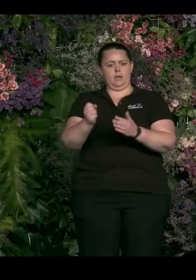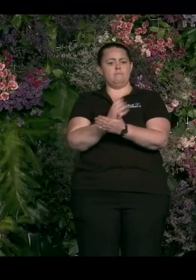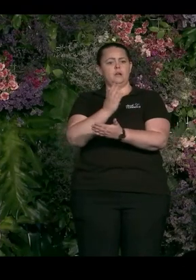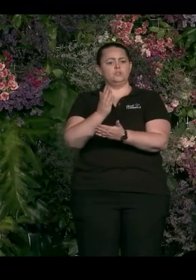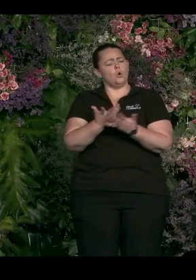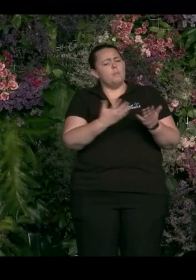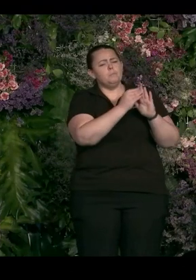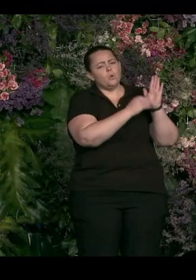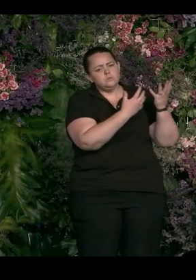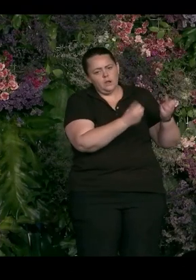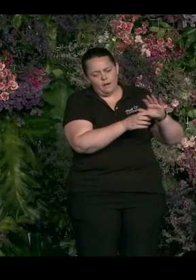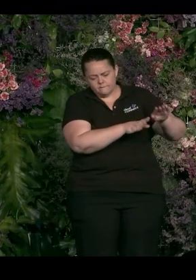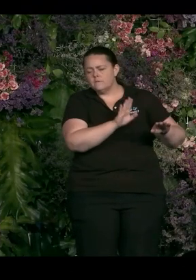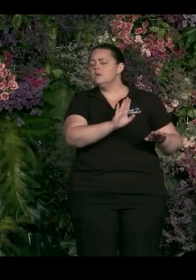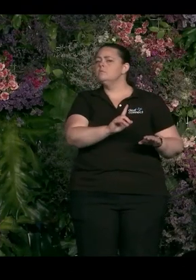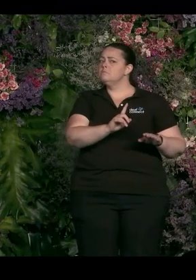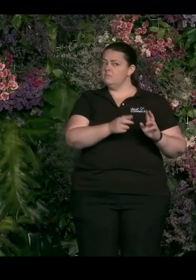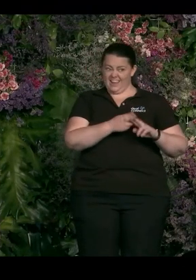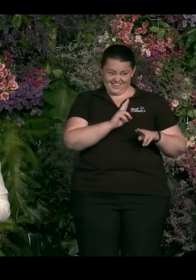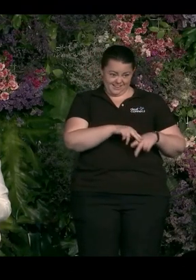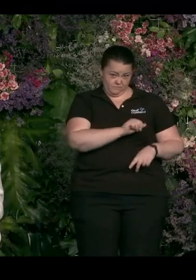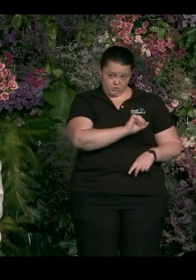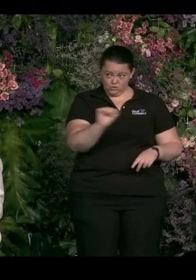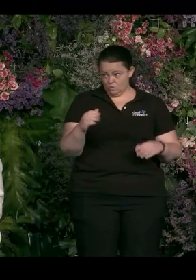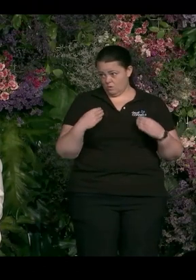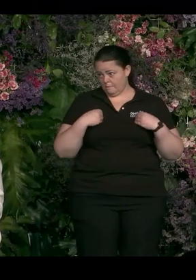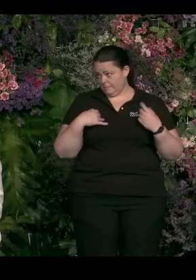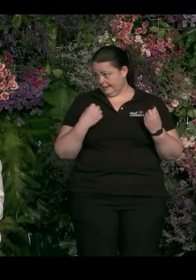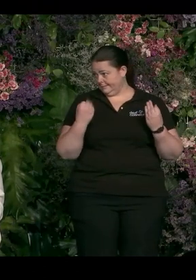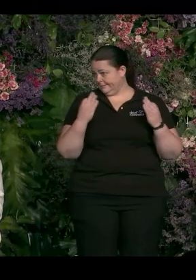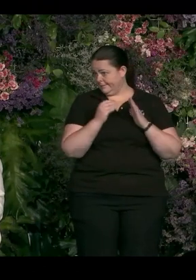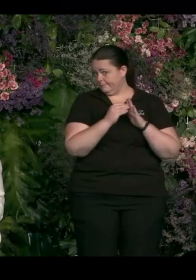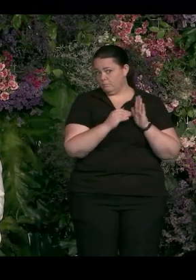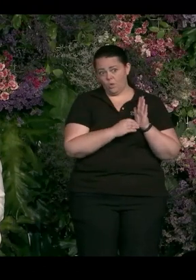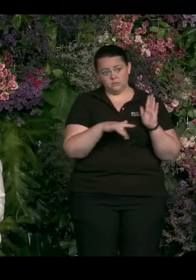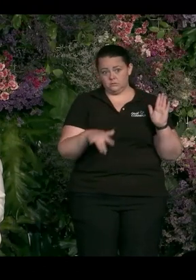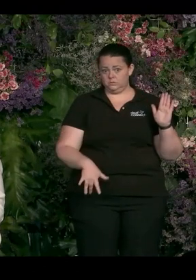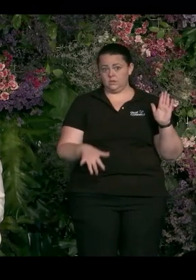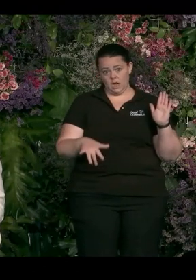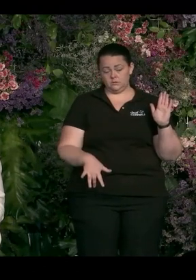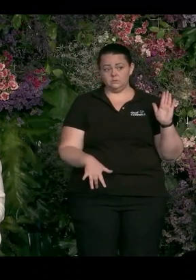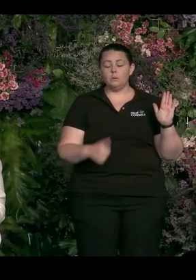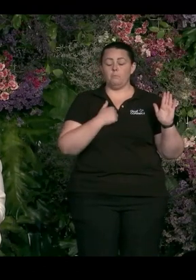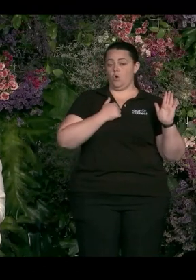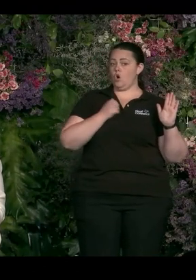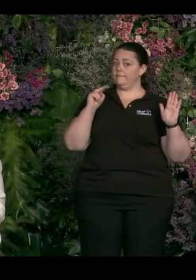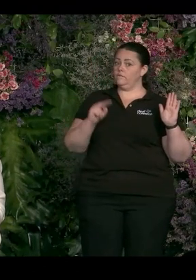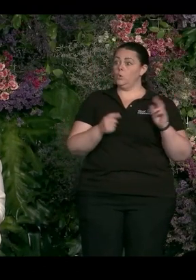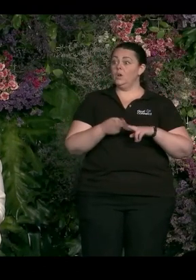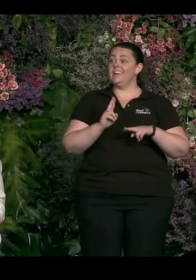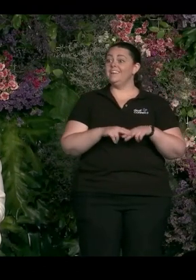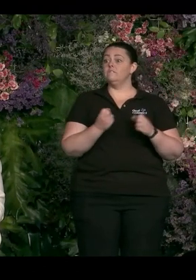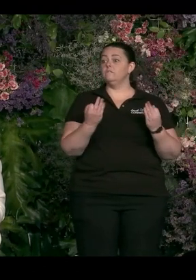place, and let's face it, your company doesn't have a policy, and my personal view is if your organisation doesn't have inclusive